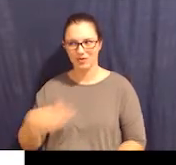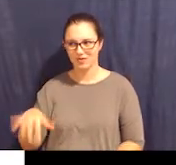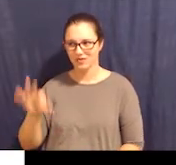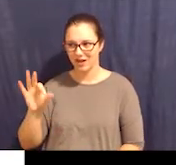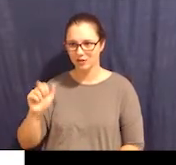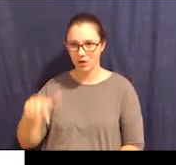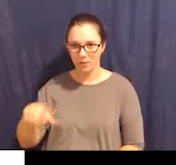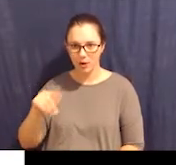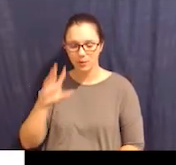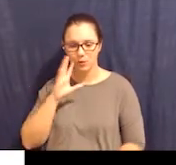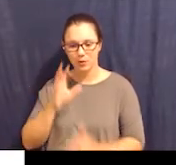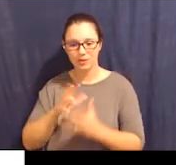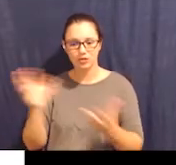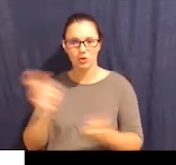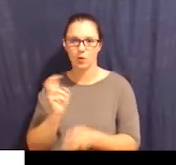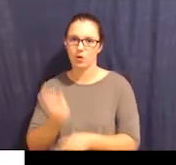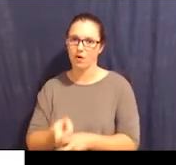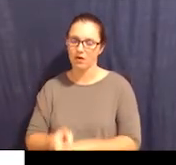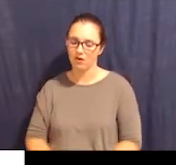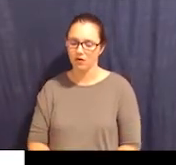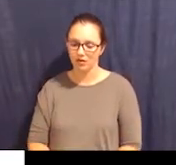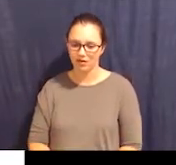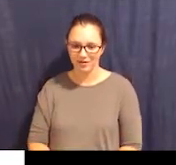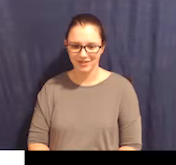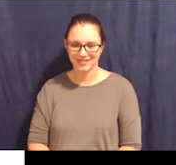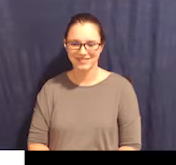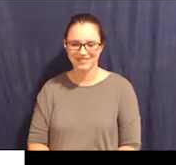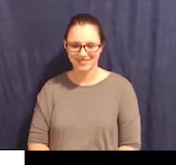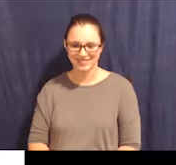and finding an apartment would be so hard.